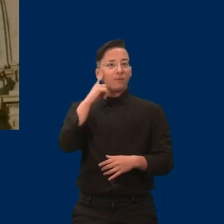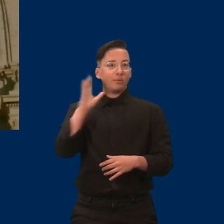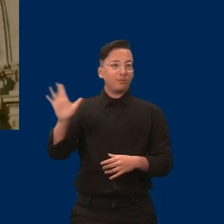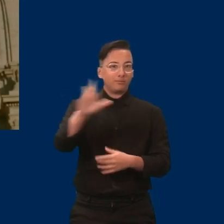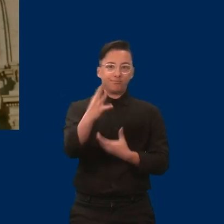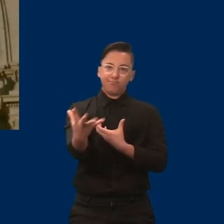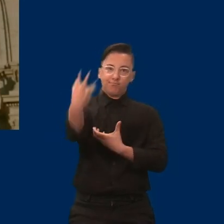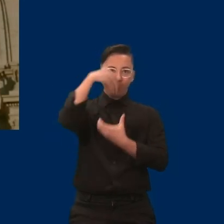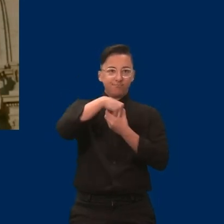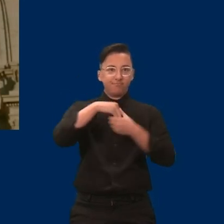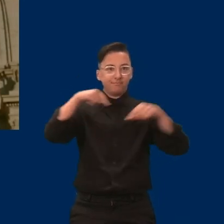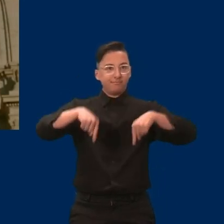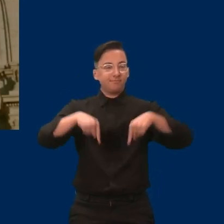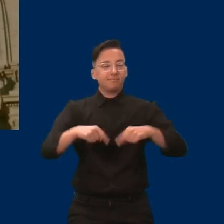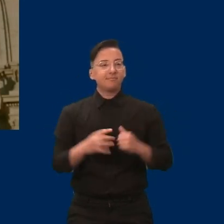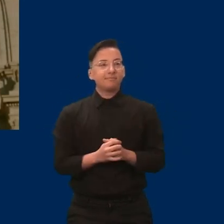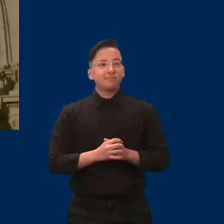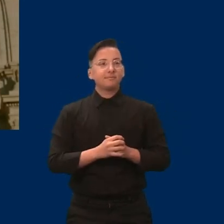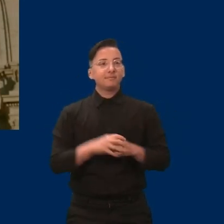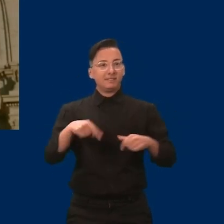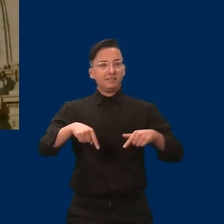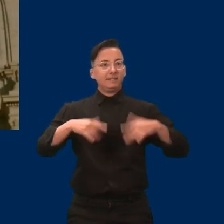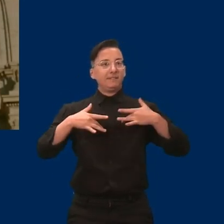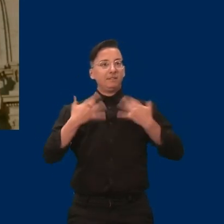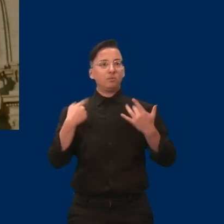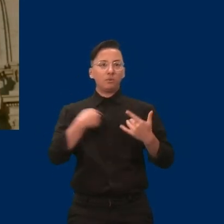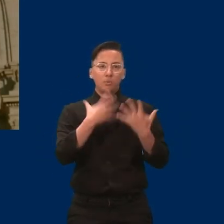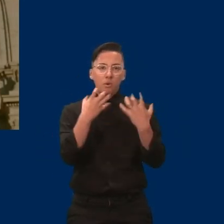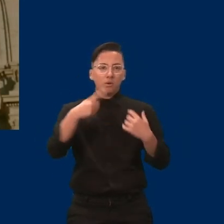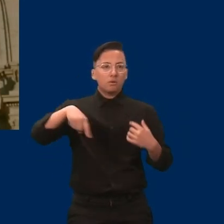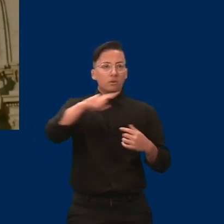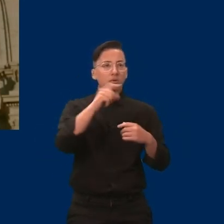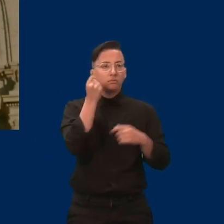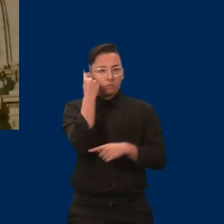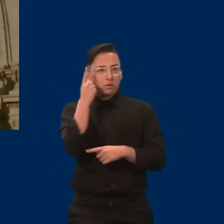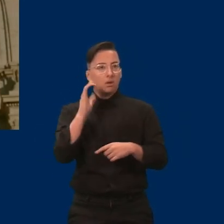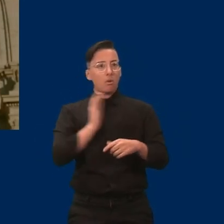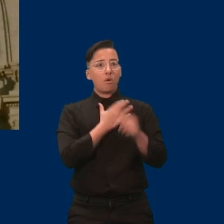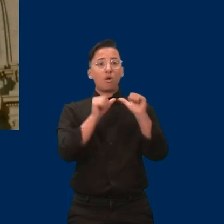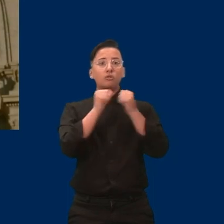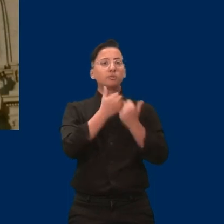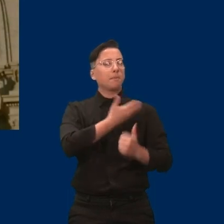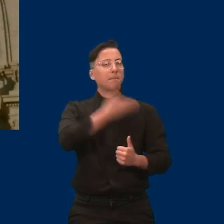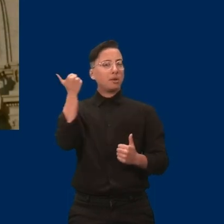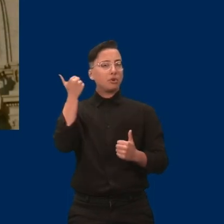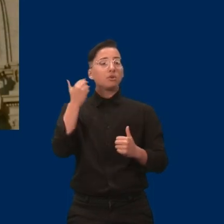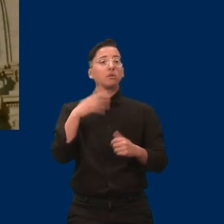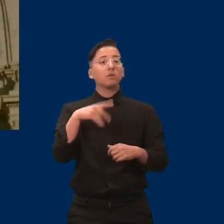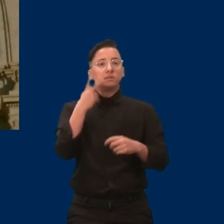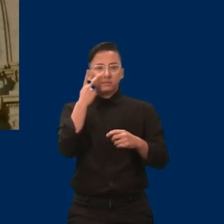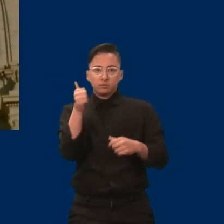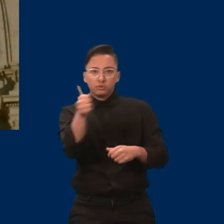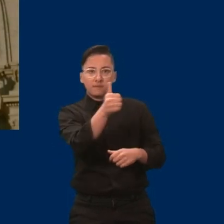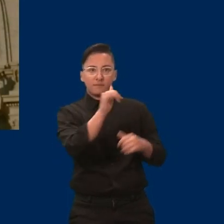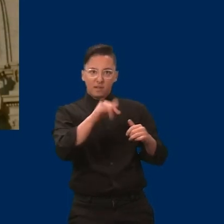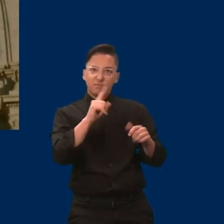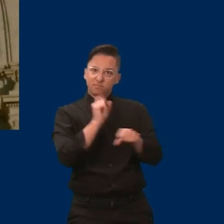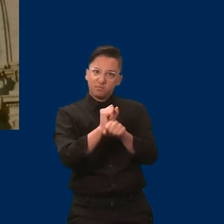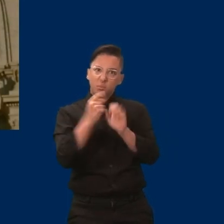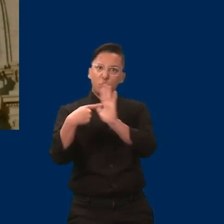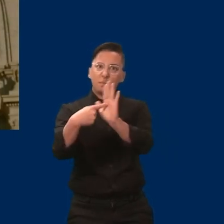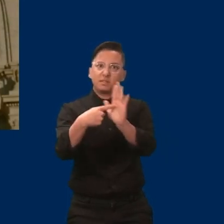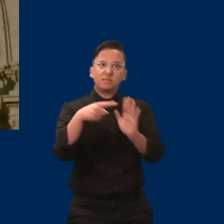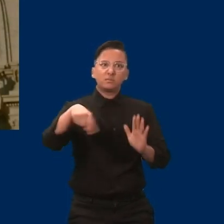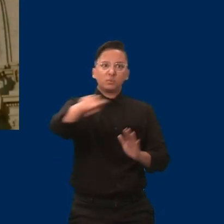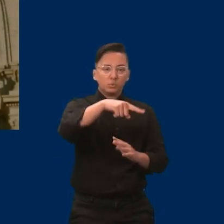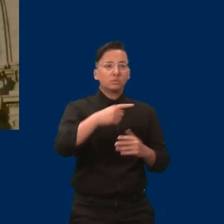you to have a better understanding of our agency, to see yourselves represented through the council members, through the citizen advocates, nonprofits, and